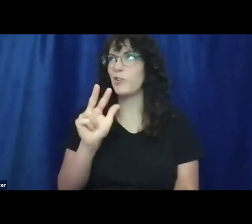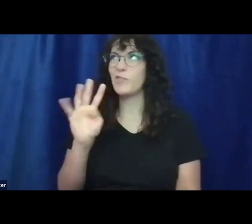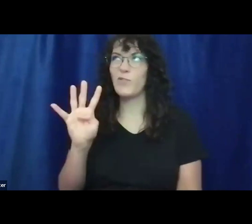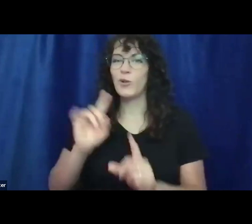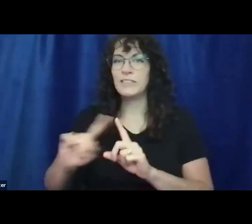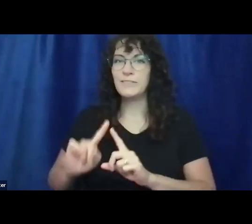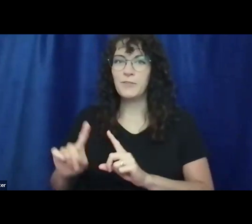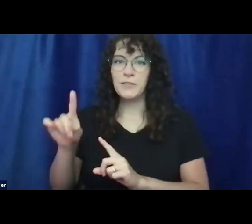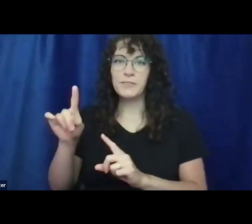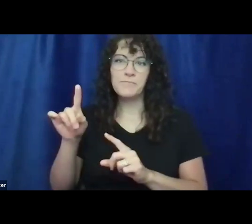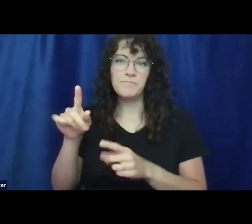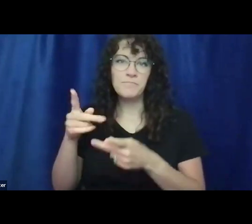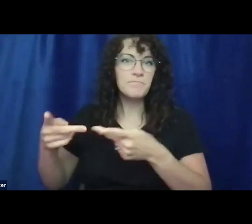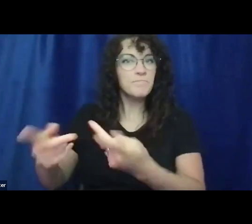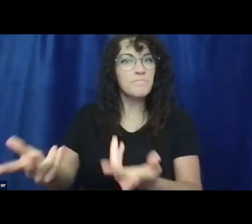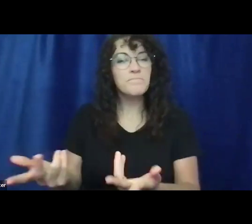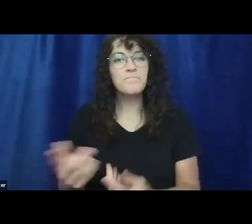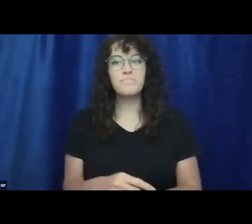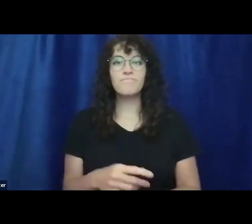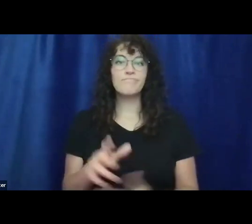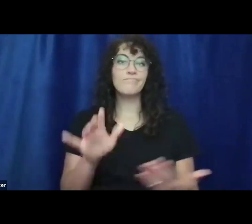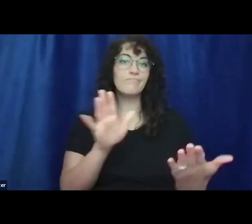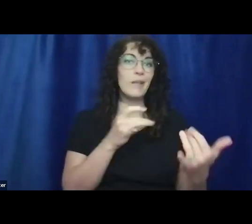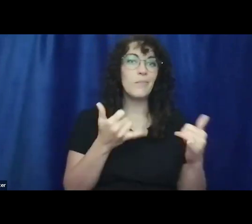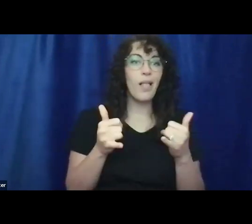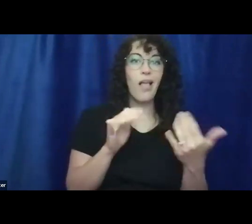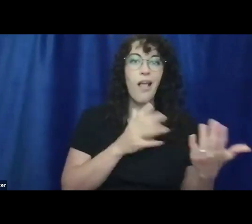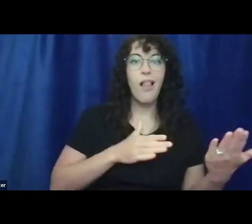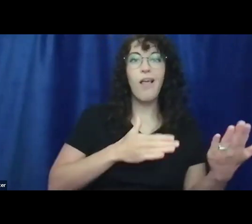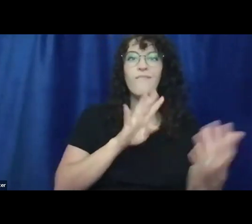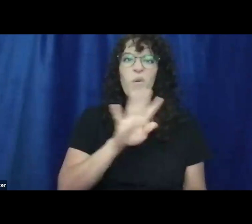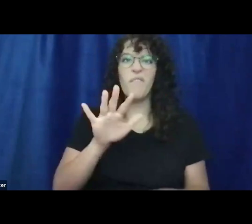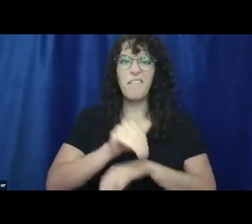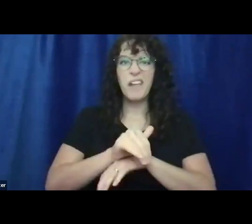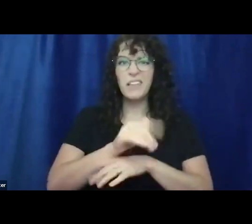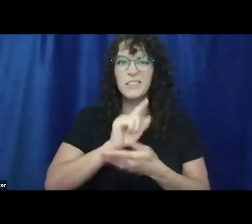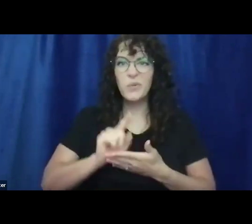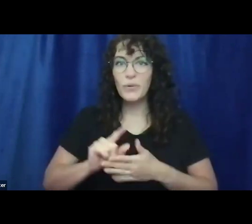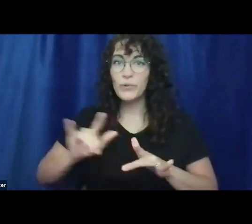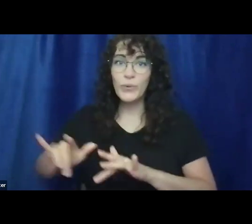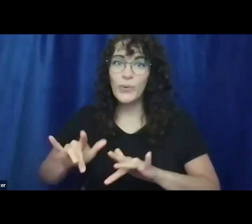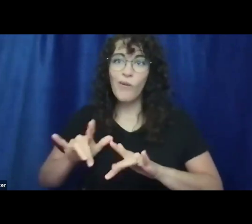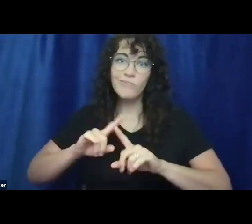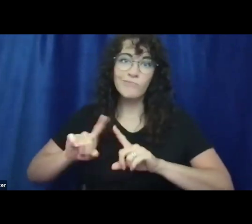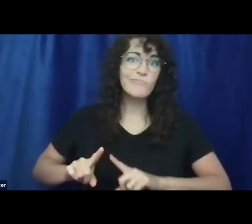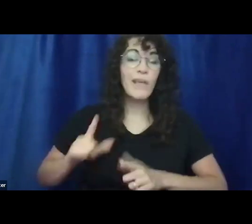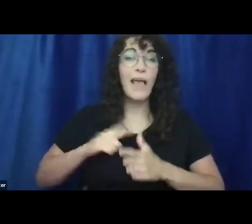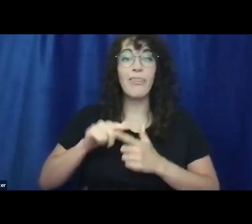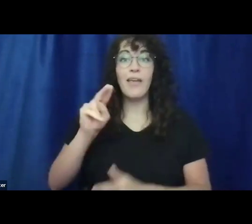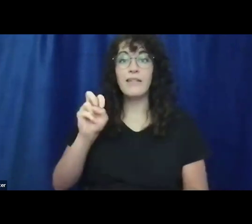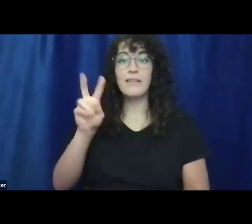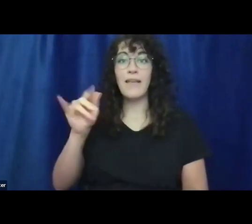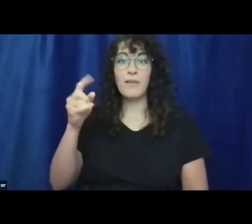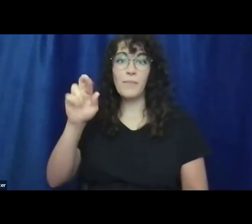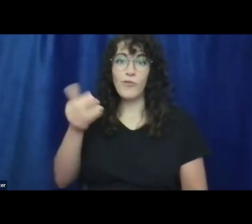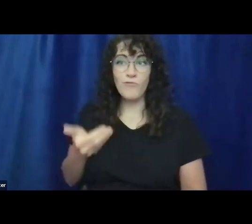spaces, playing four or five nights a week, touring, recording, doing all the things. And then I was hired by Navy Pier to build out